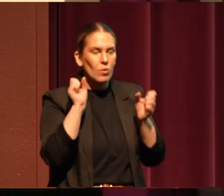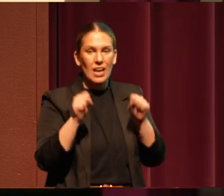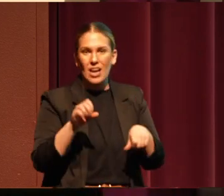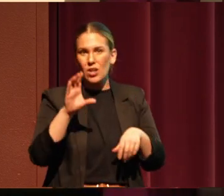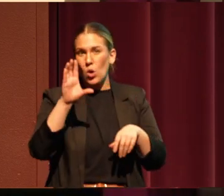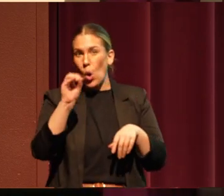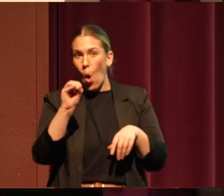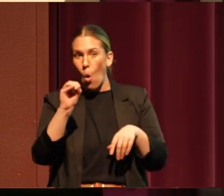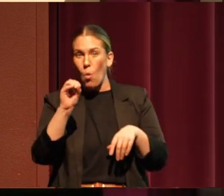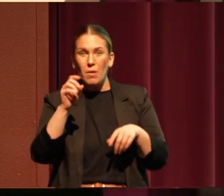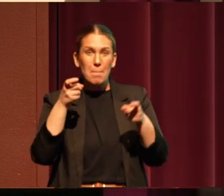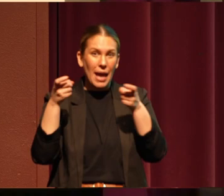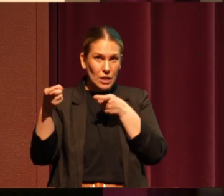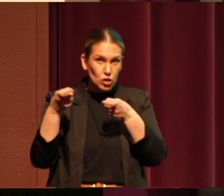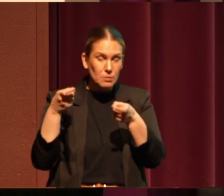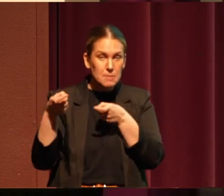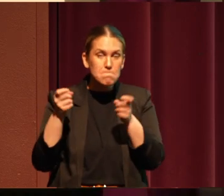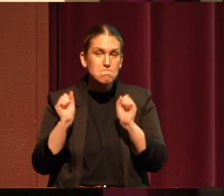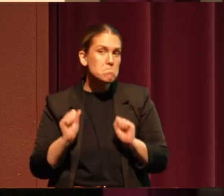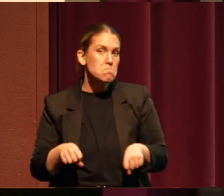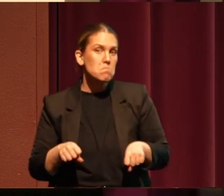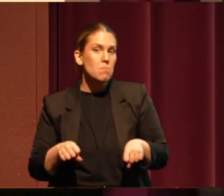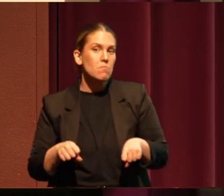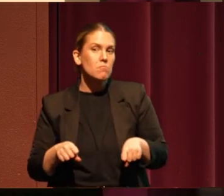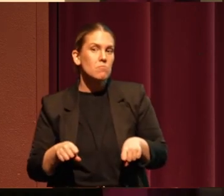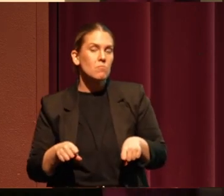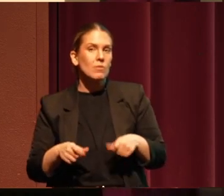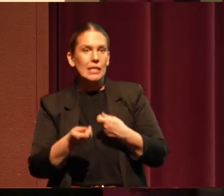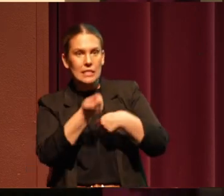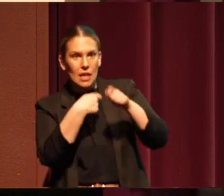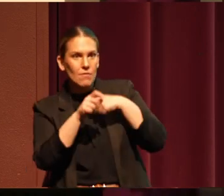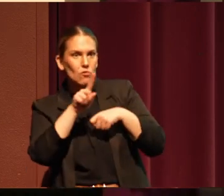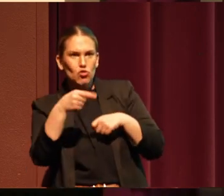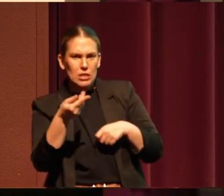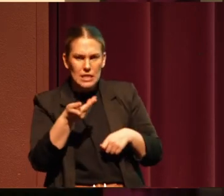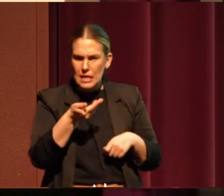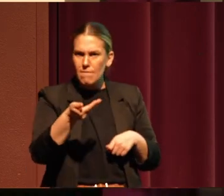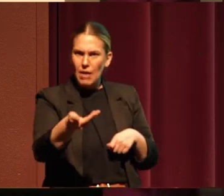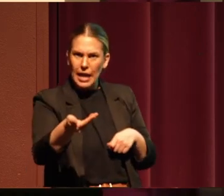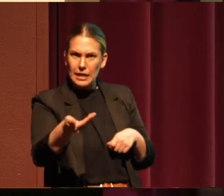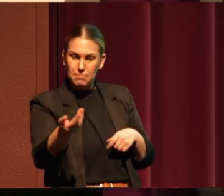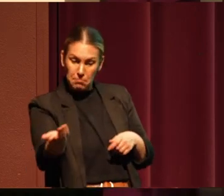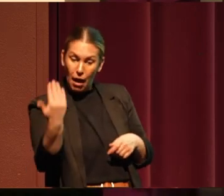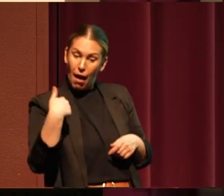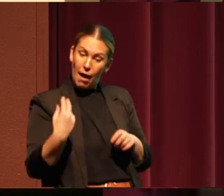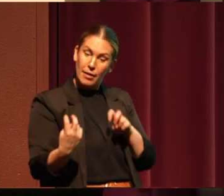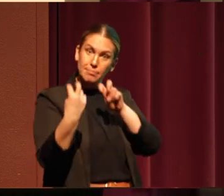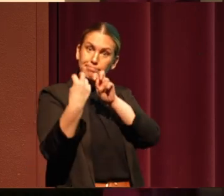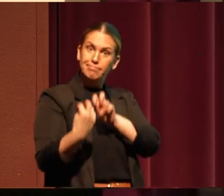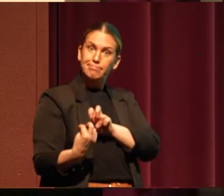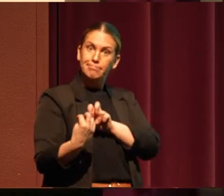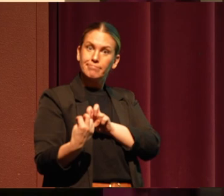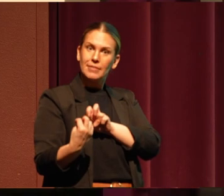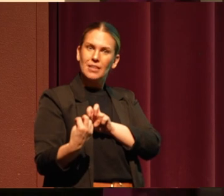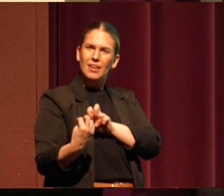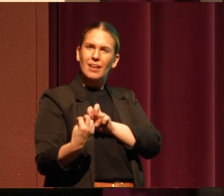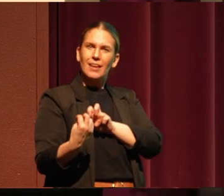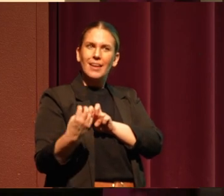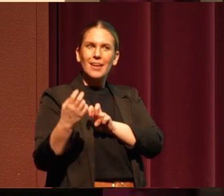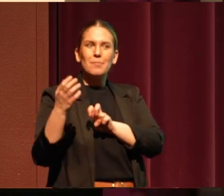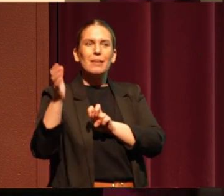where instead of just being invited to the table, our ideas are taken seriously